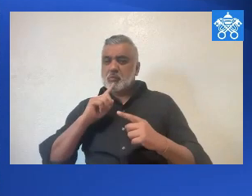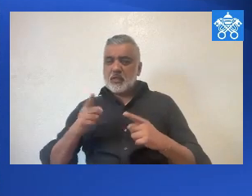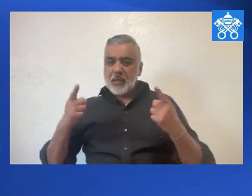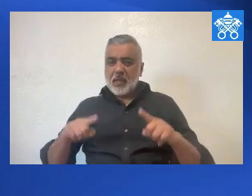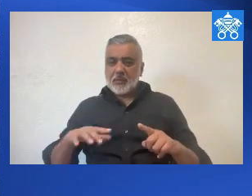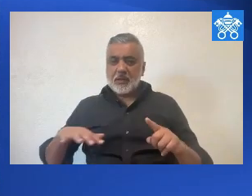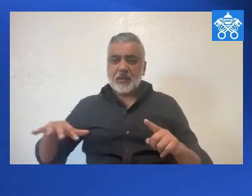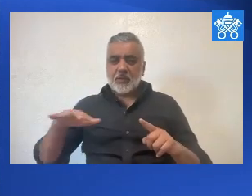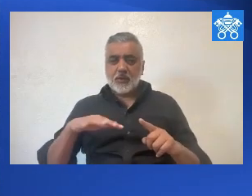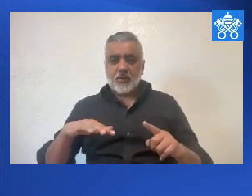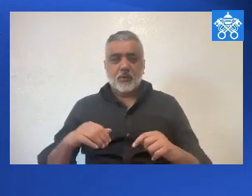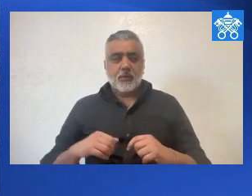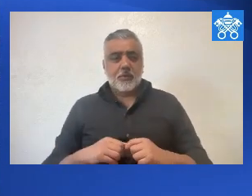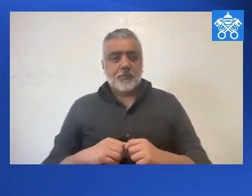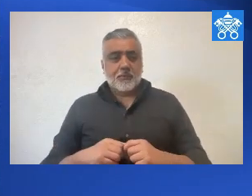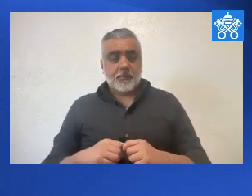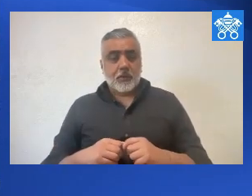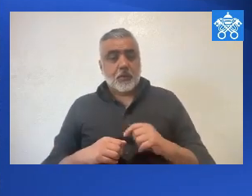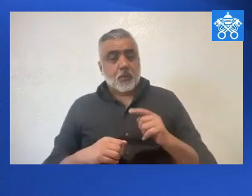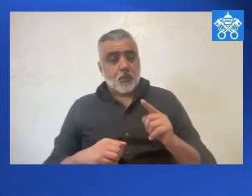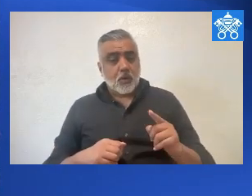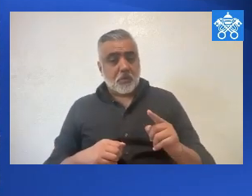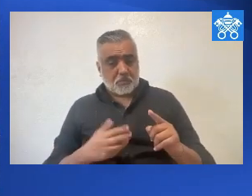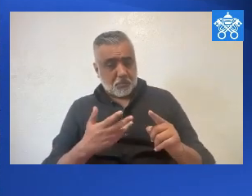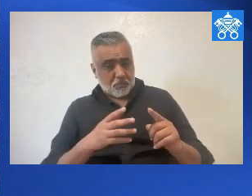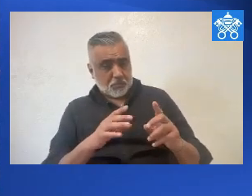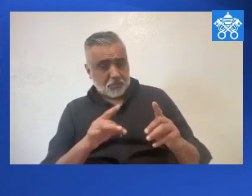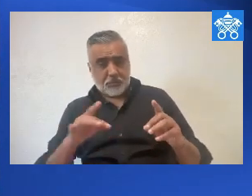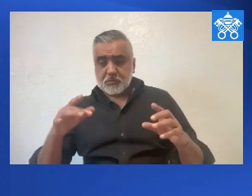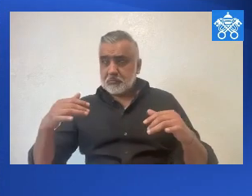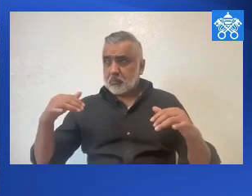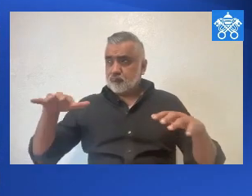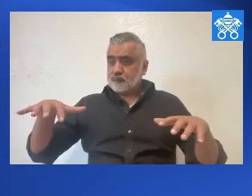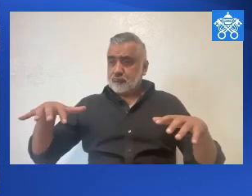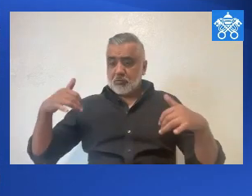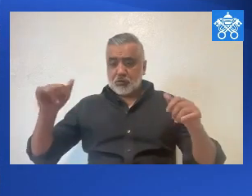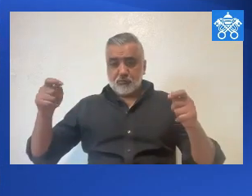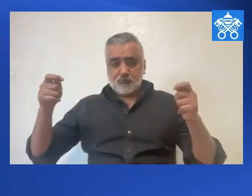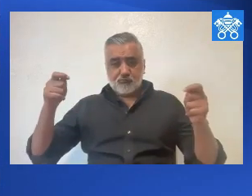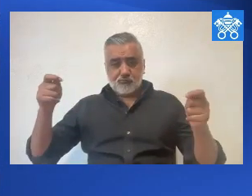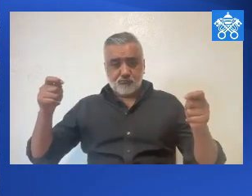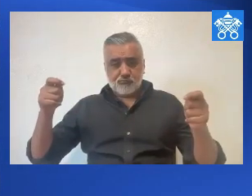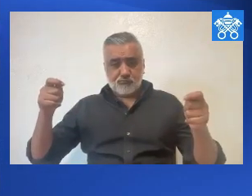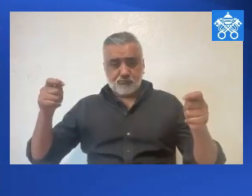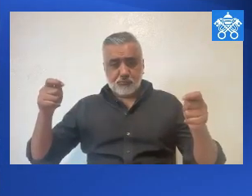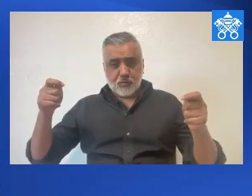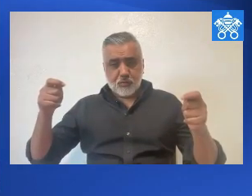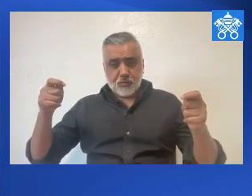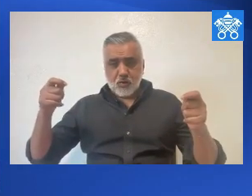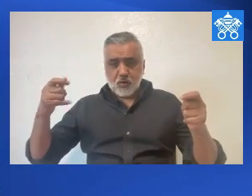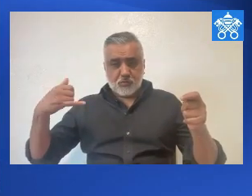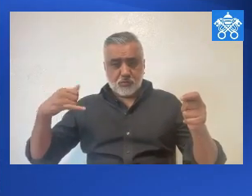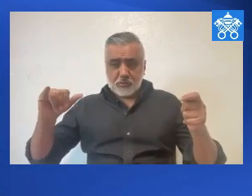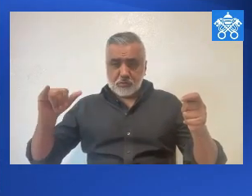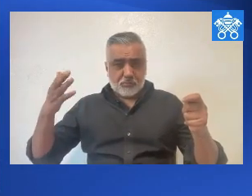to reality. While she speaks, the powerful have not been brought down. The fearsome Herod,